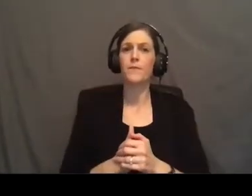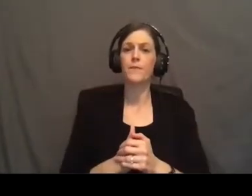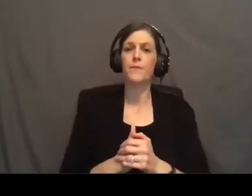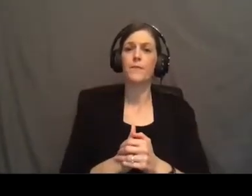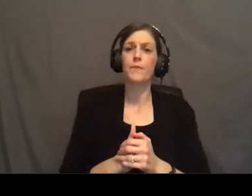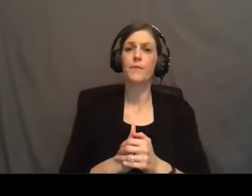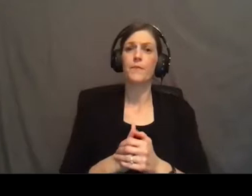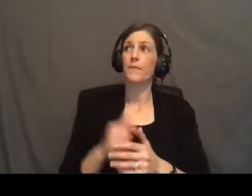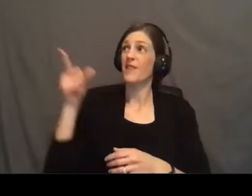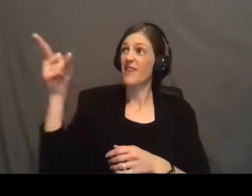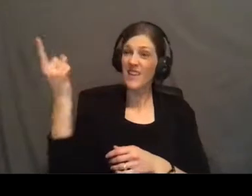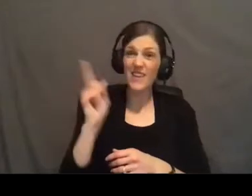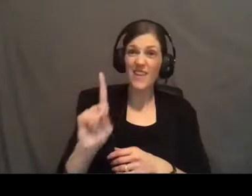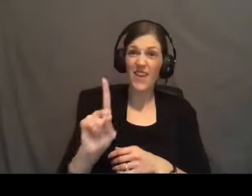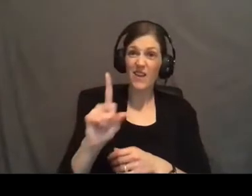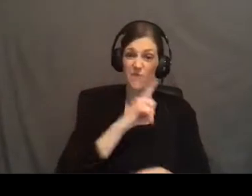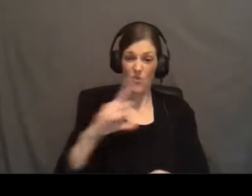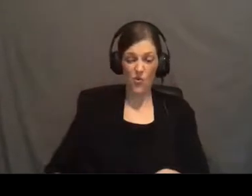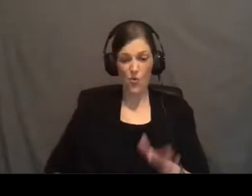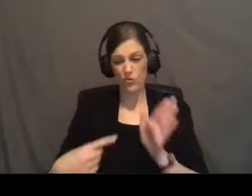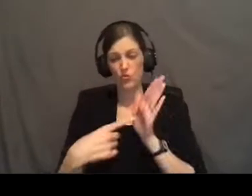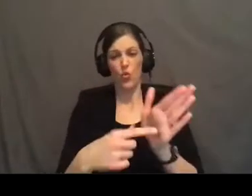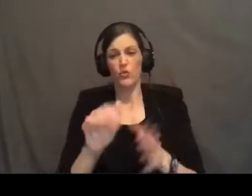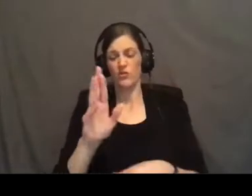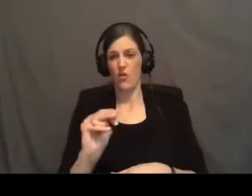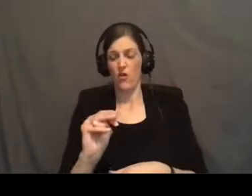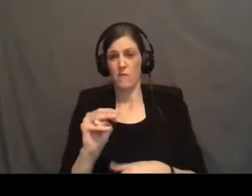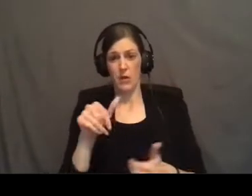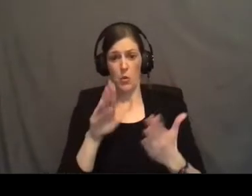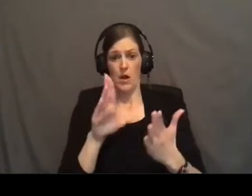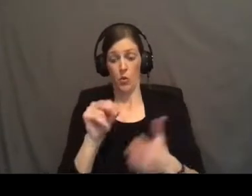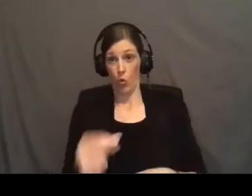he came the Lord revealed his arm in a way that nobody foresaw